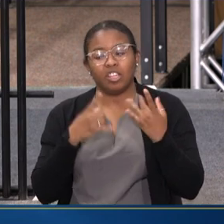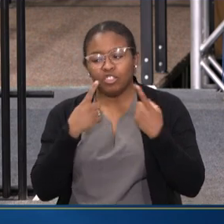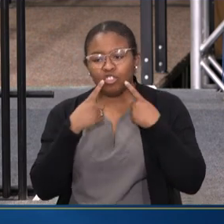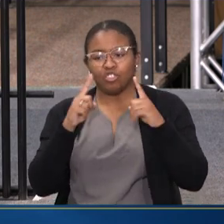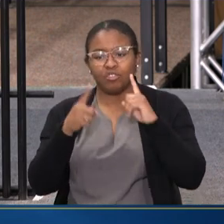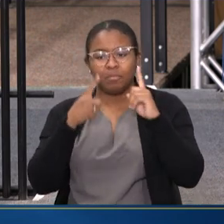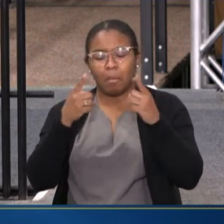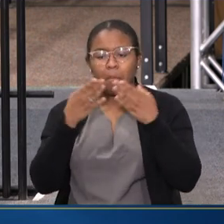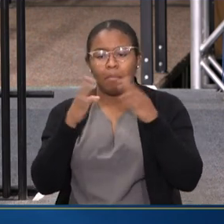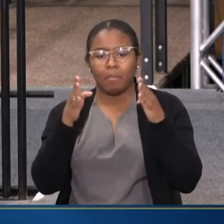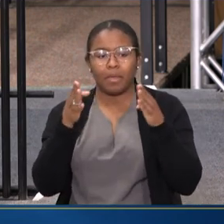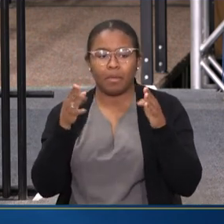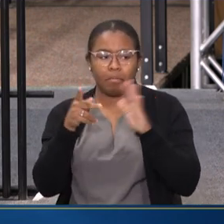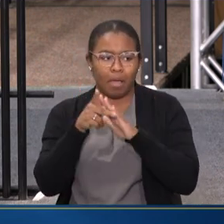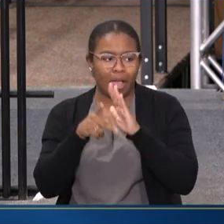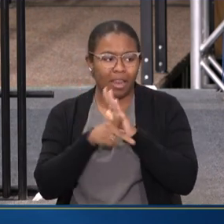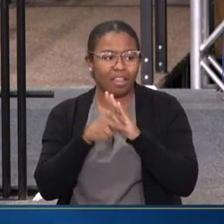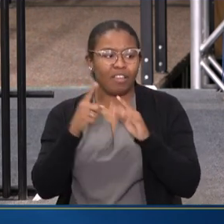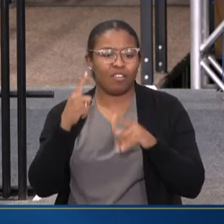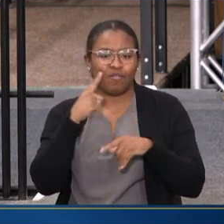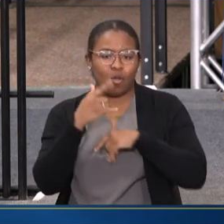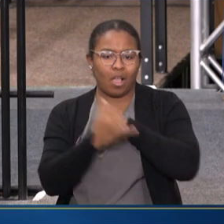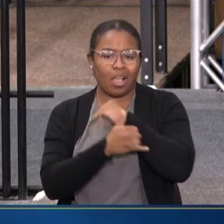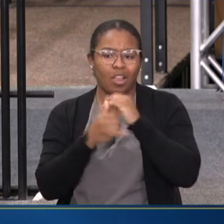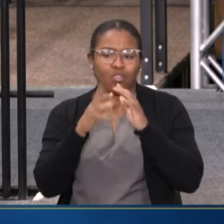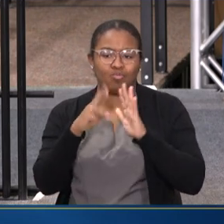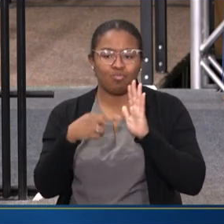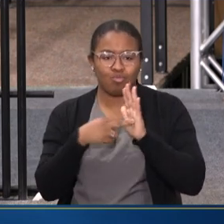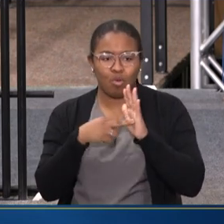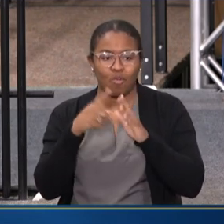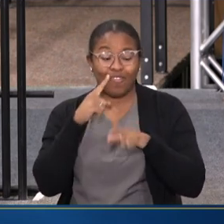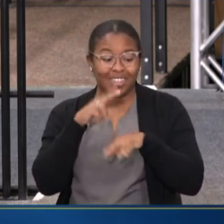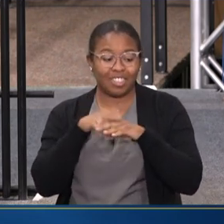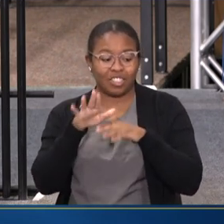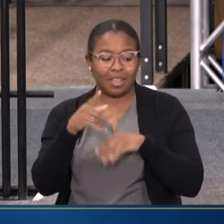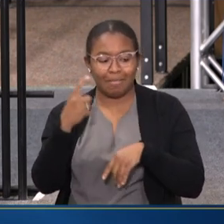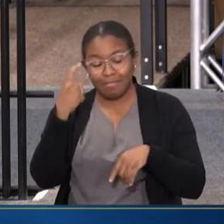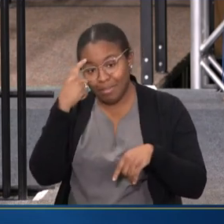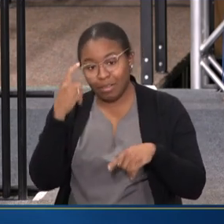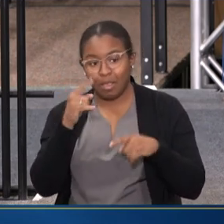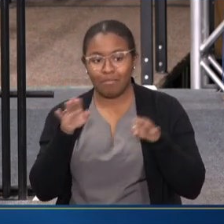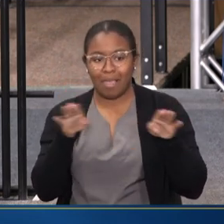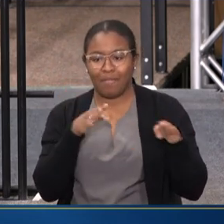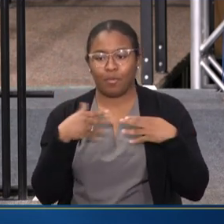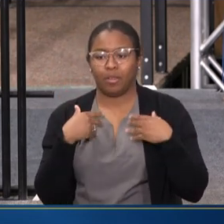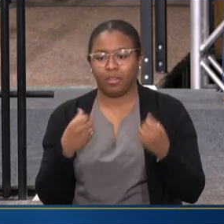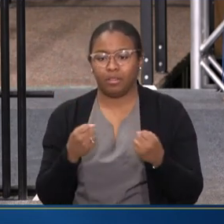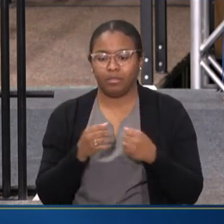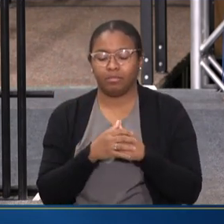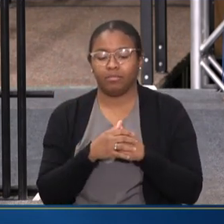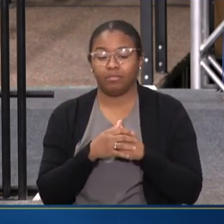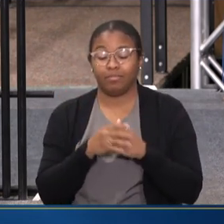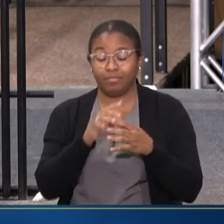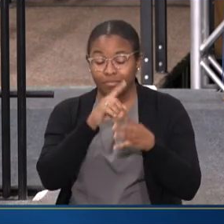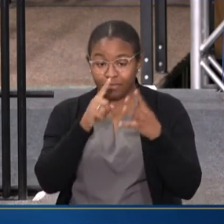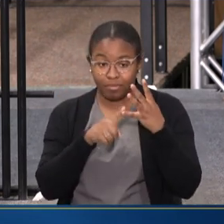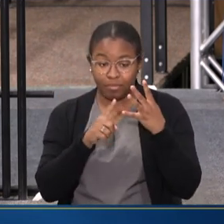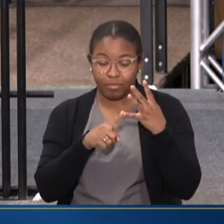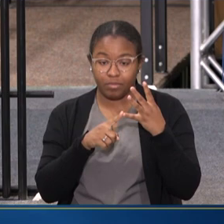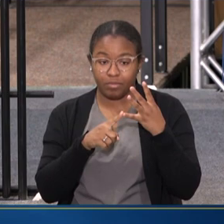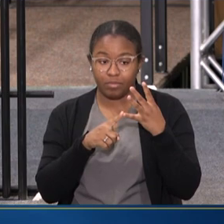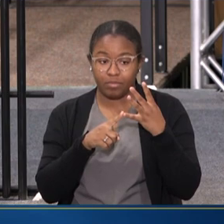support the county role in safeguarding the nation's mental and behavioral wellness. And lastly,